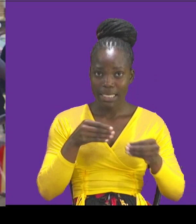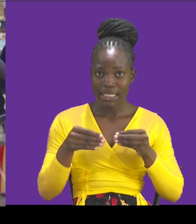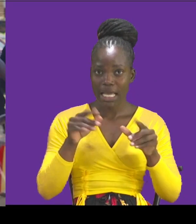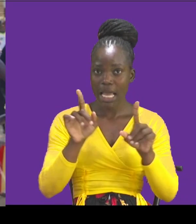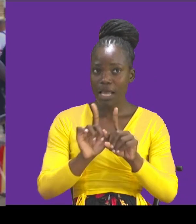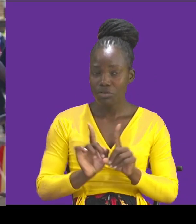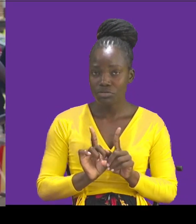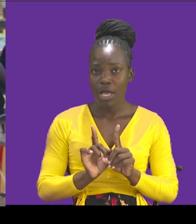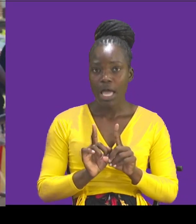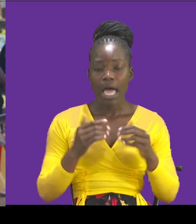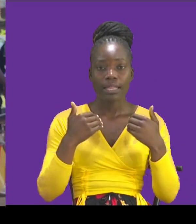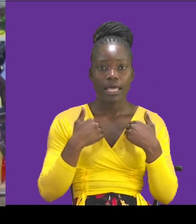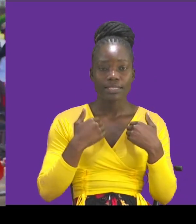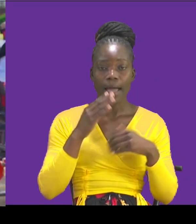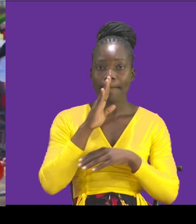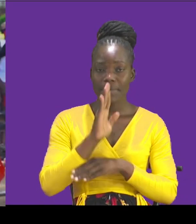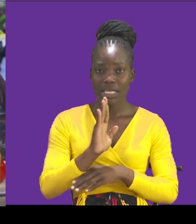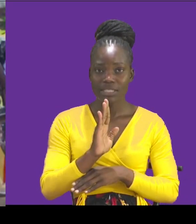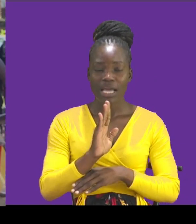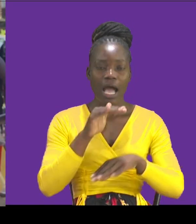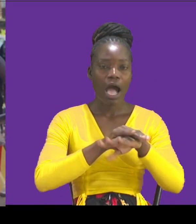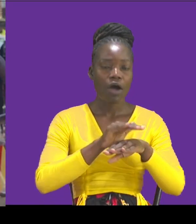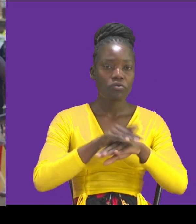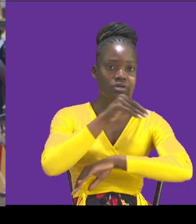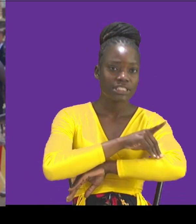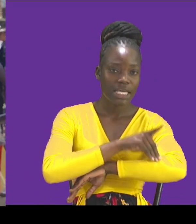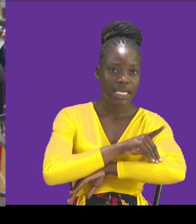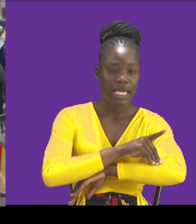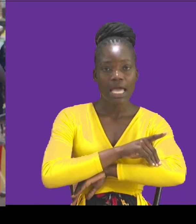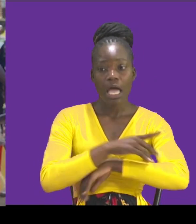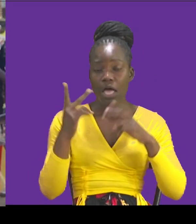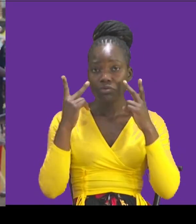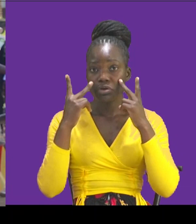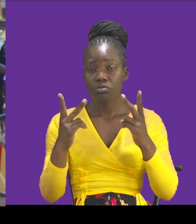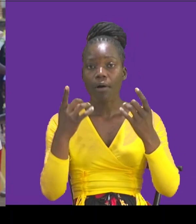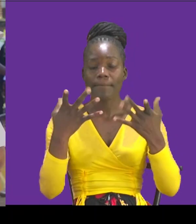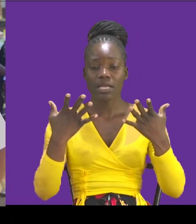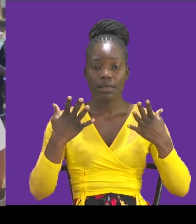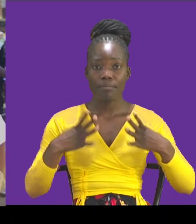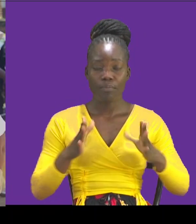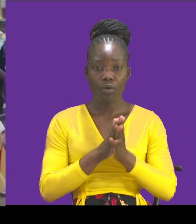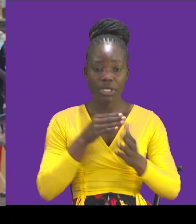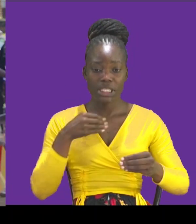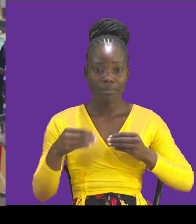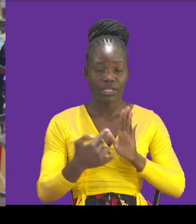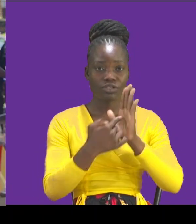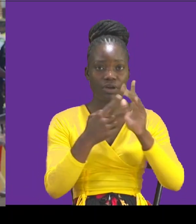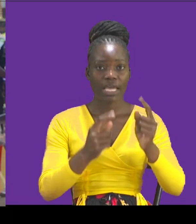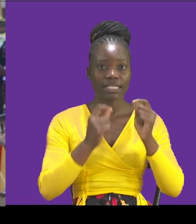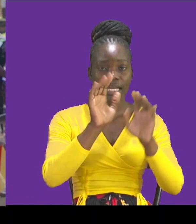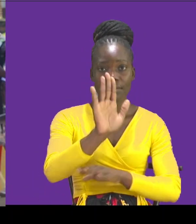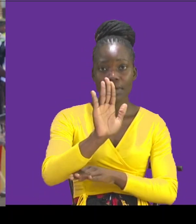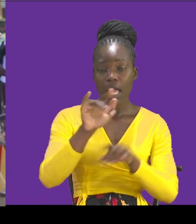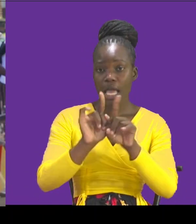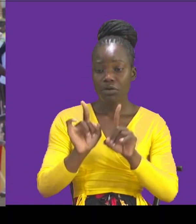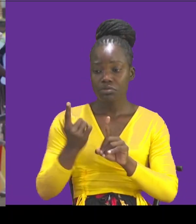it has been such a marvellous day as we saw most of the persons with disabilities showcasing their talents and also as